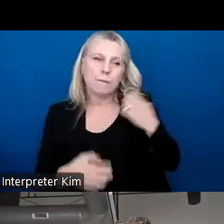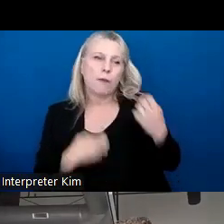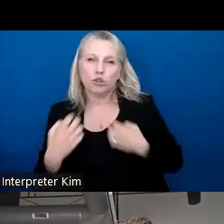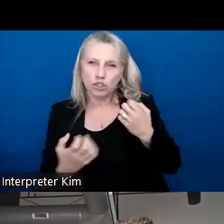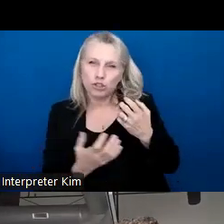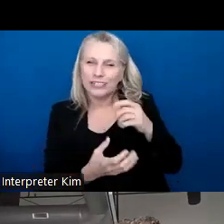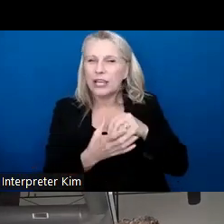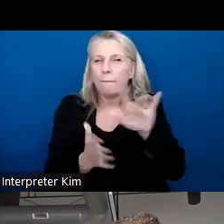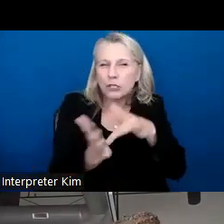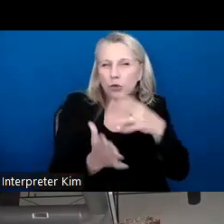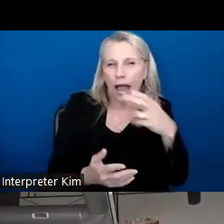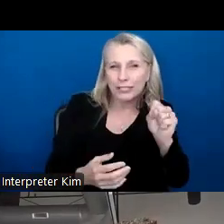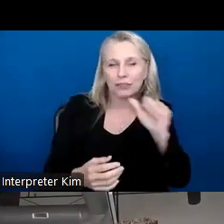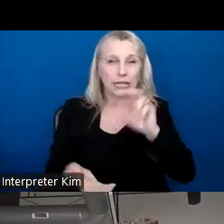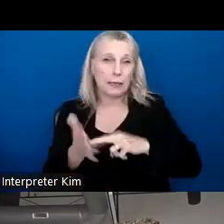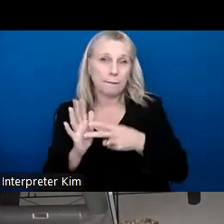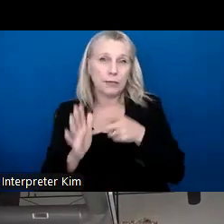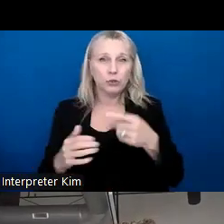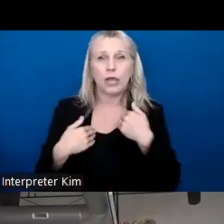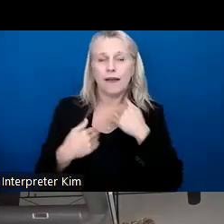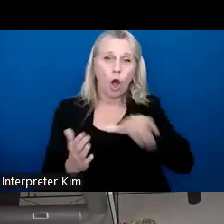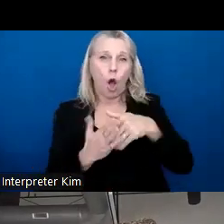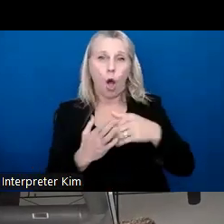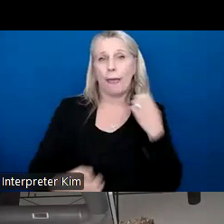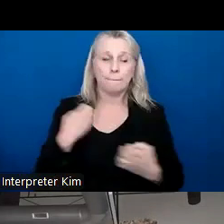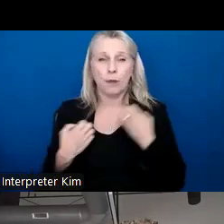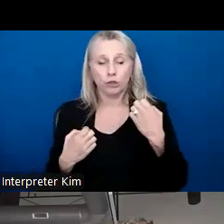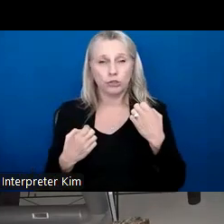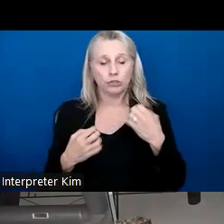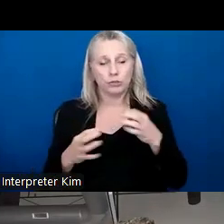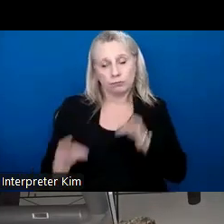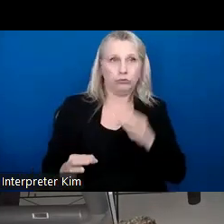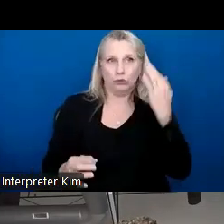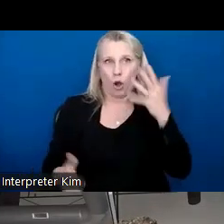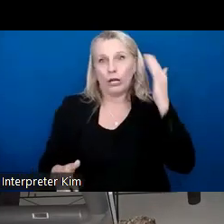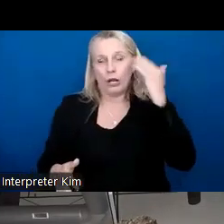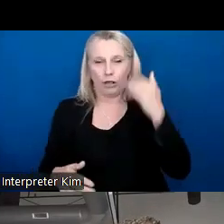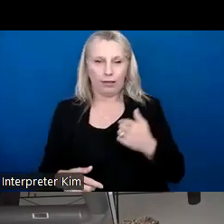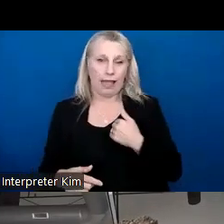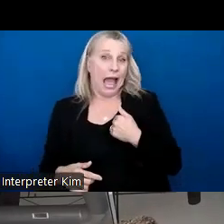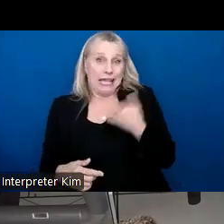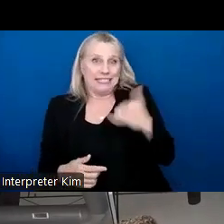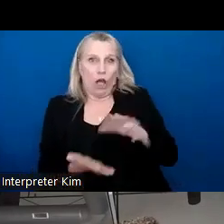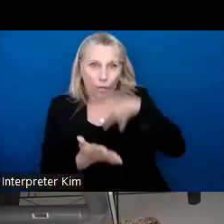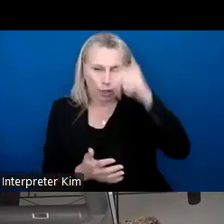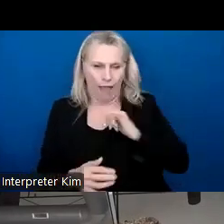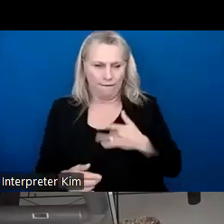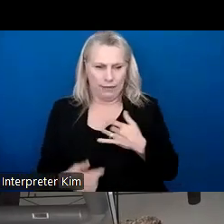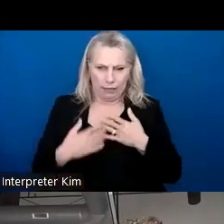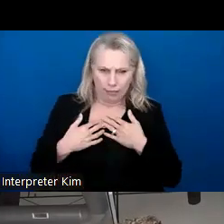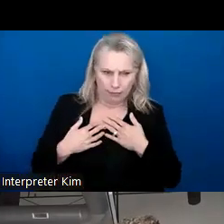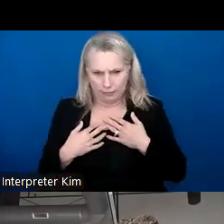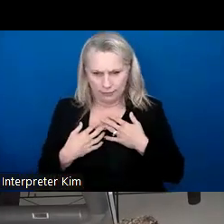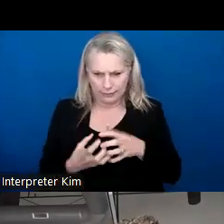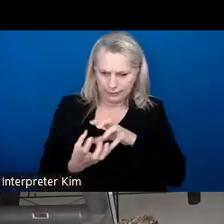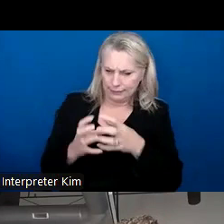does not mean that you have all your emotions down. I'm still learning. Hey, I feel this way, you know, as things happen